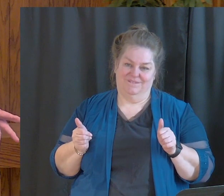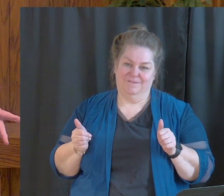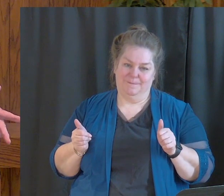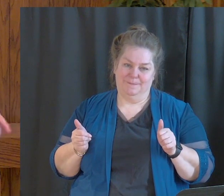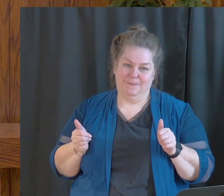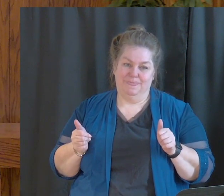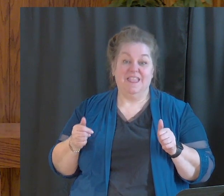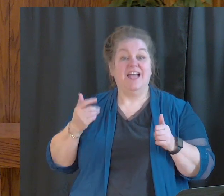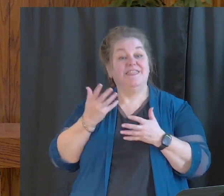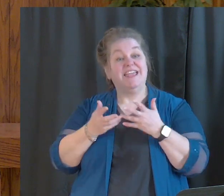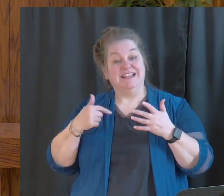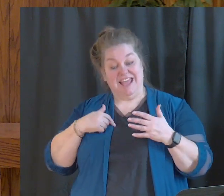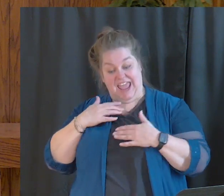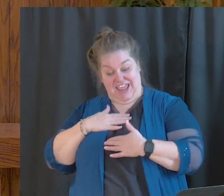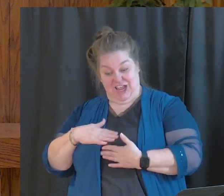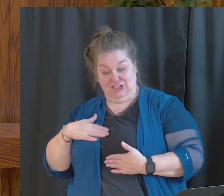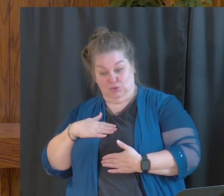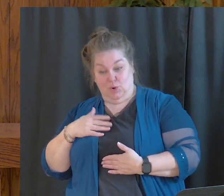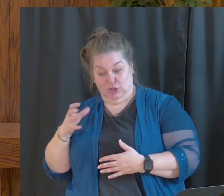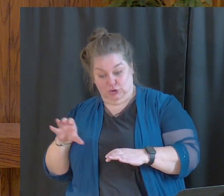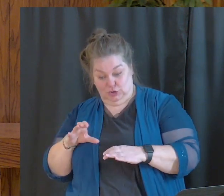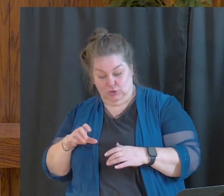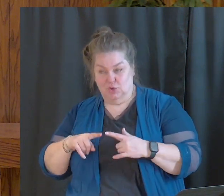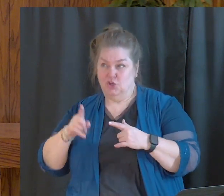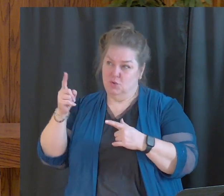enjoy doing that you say are wrong,